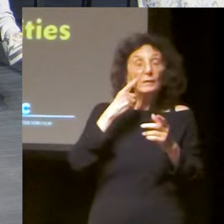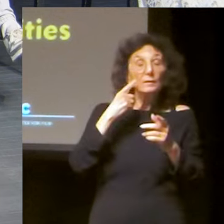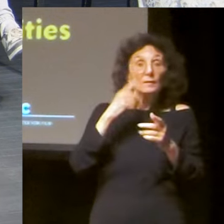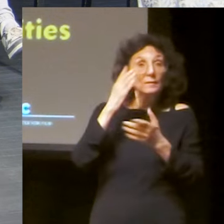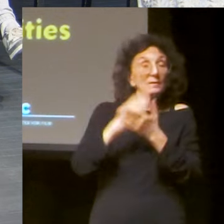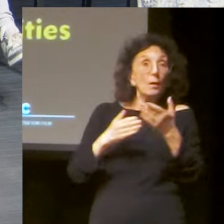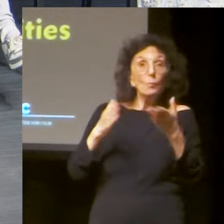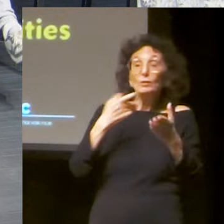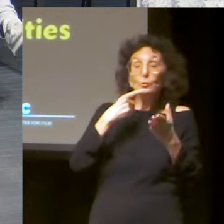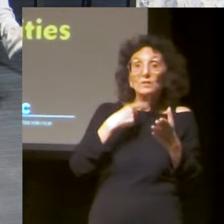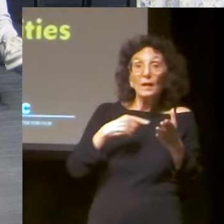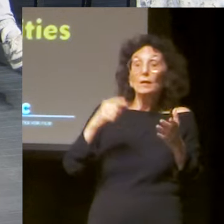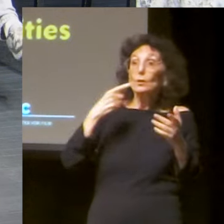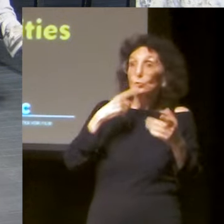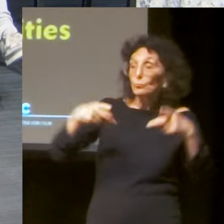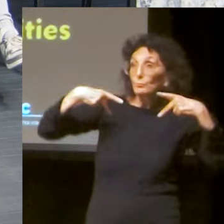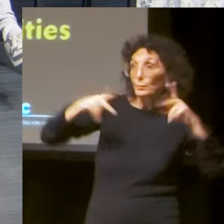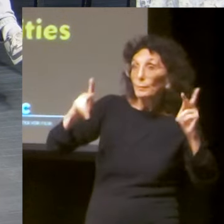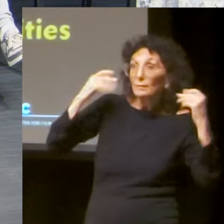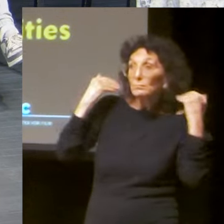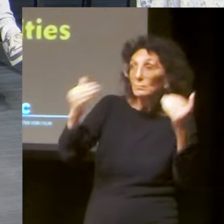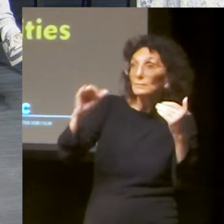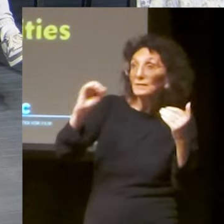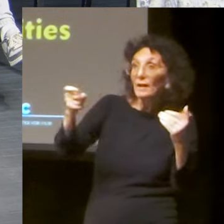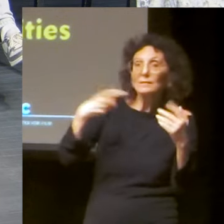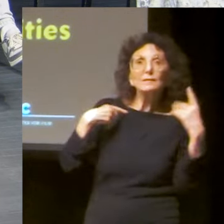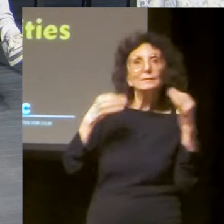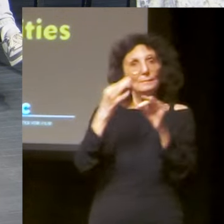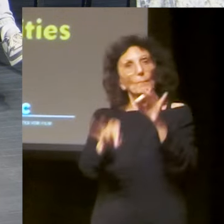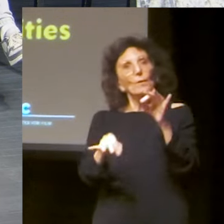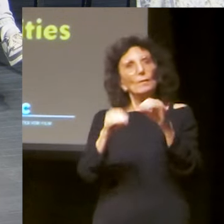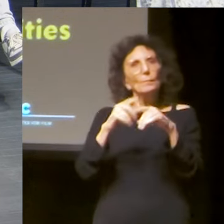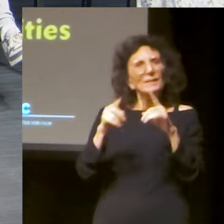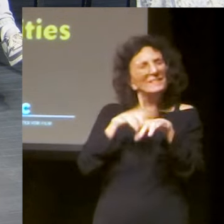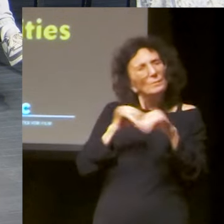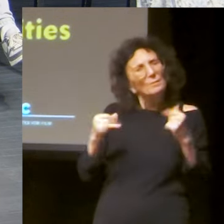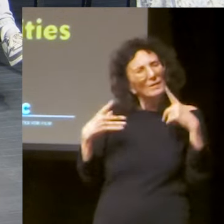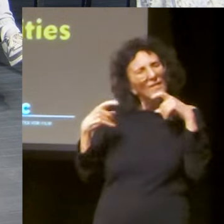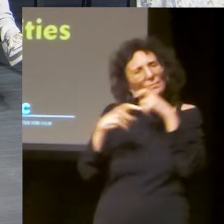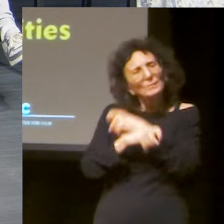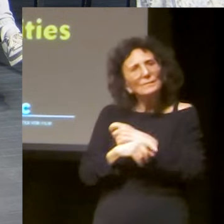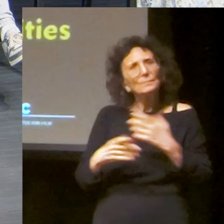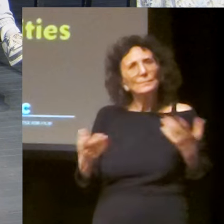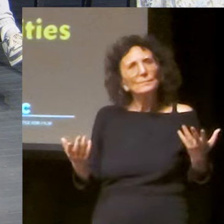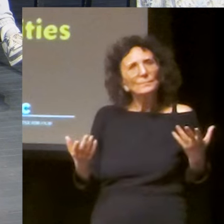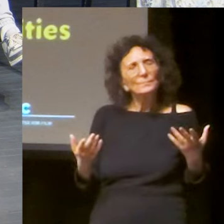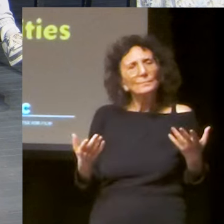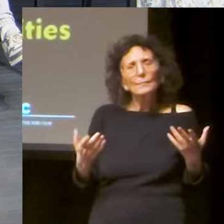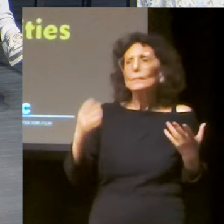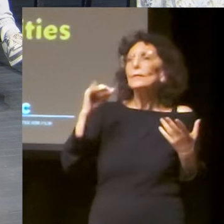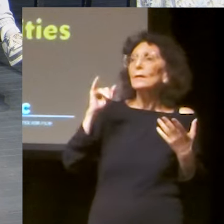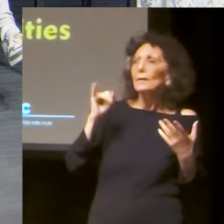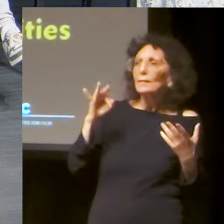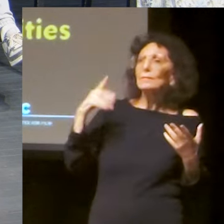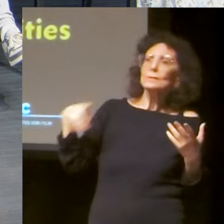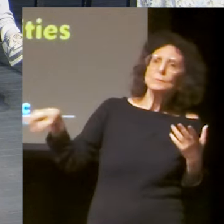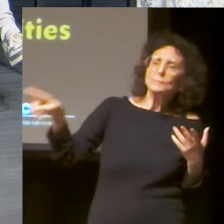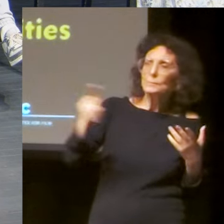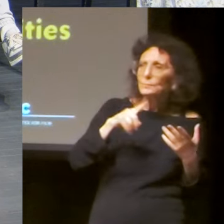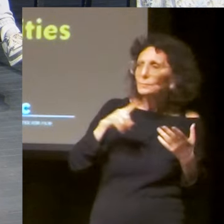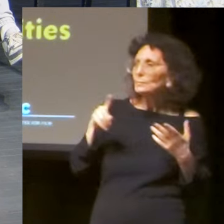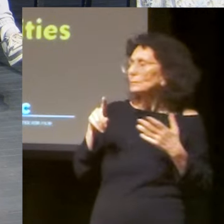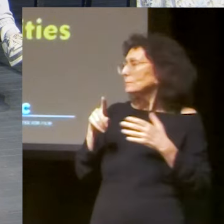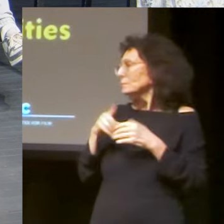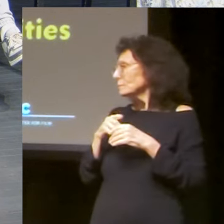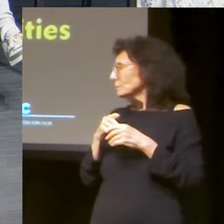want, I want you guys to sort of join in on this, but I think that, um, on the one hand, consent is very simple. On the other hand,